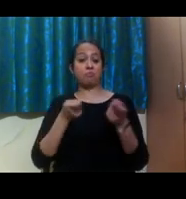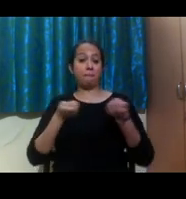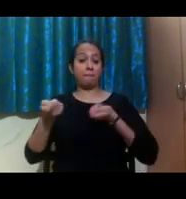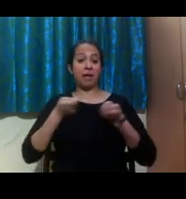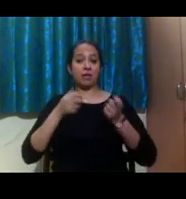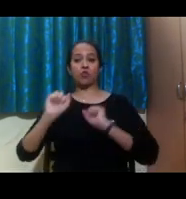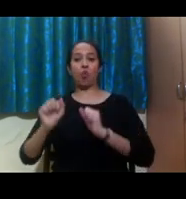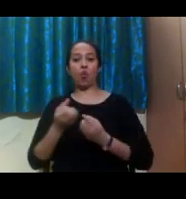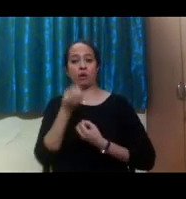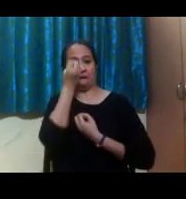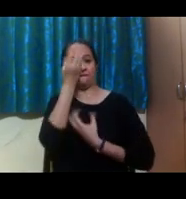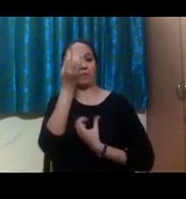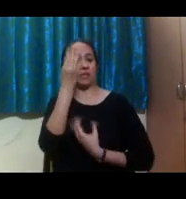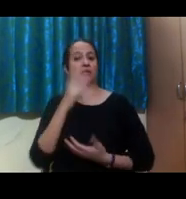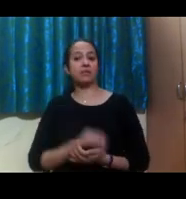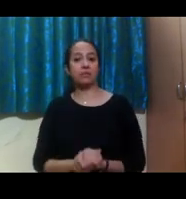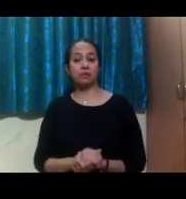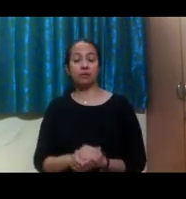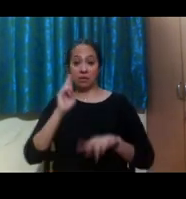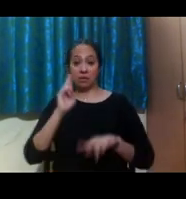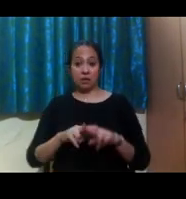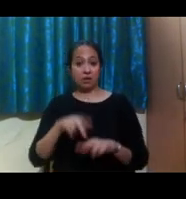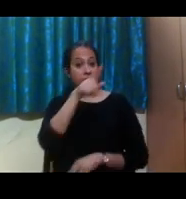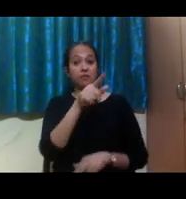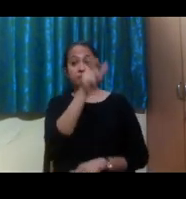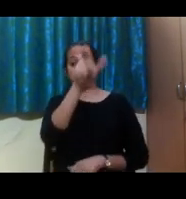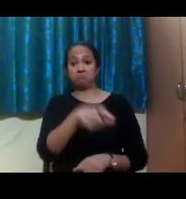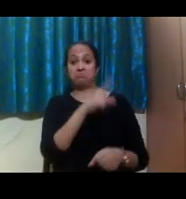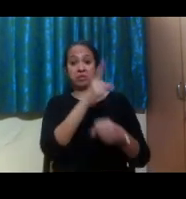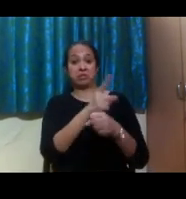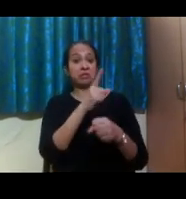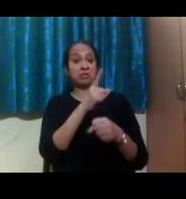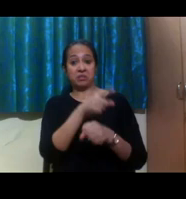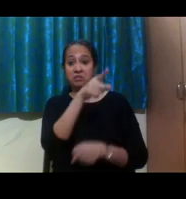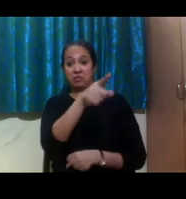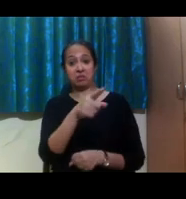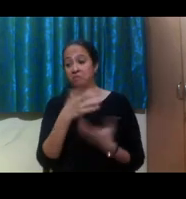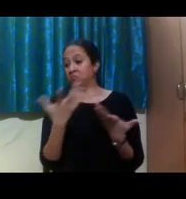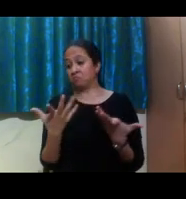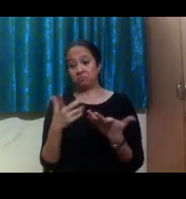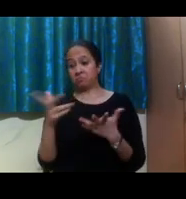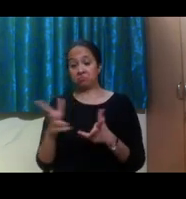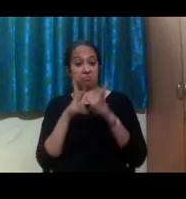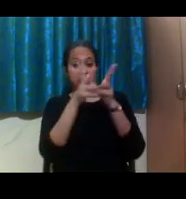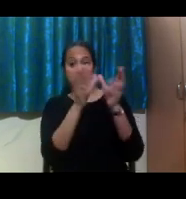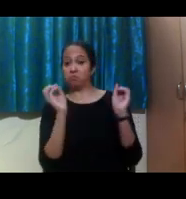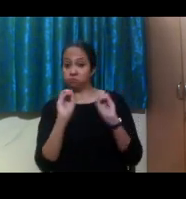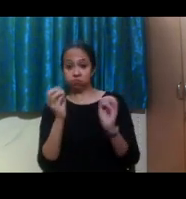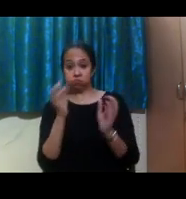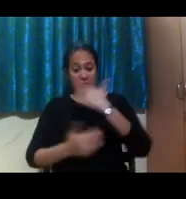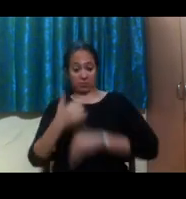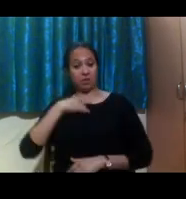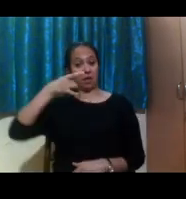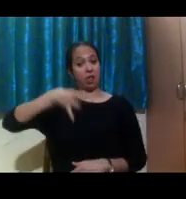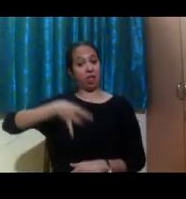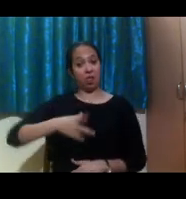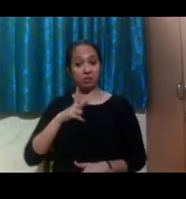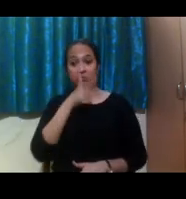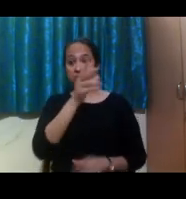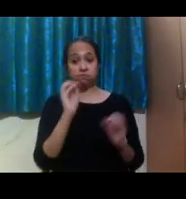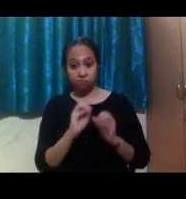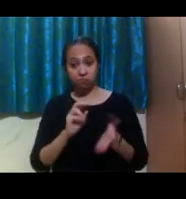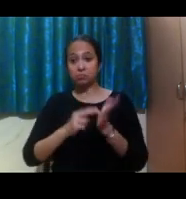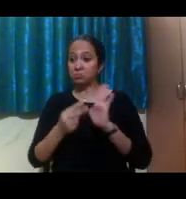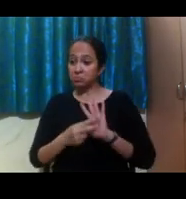if you don't want your instructor to not know about your disability, that's within your rights to do so. But we hope that you're willing to talk about it because it gives them